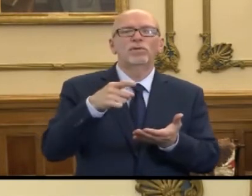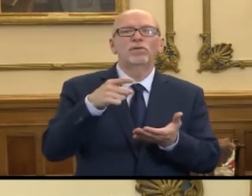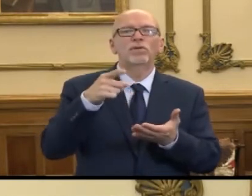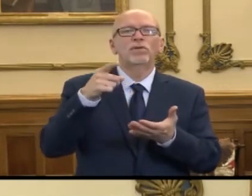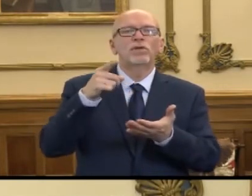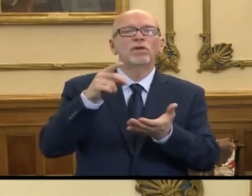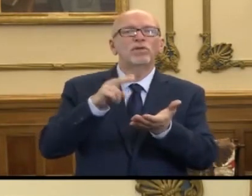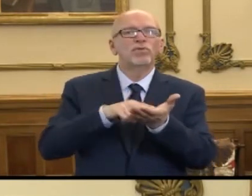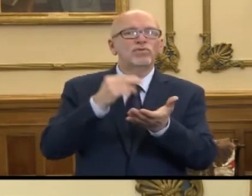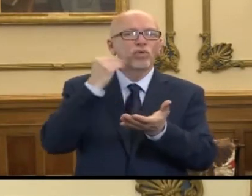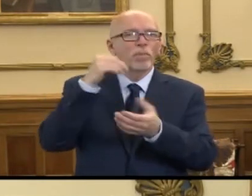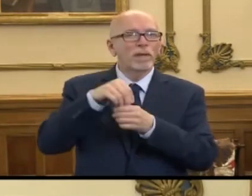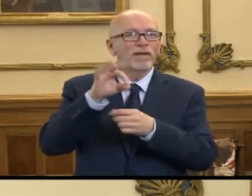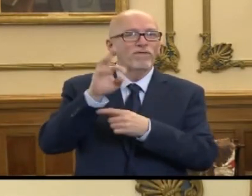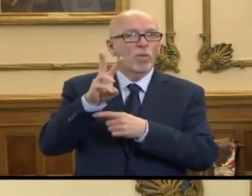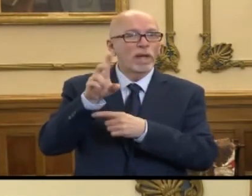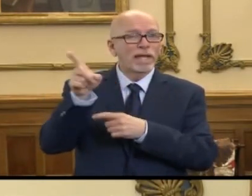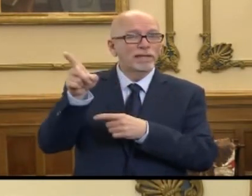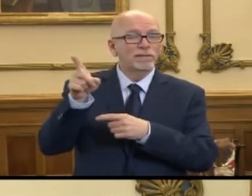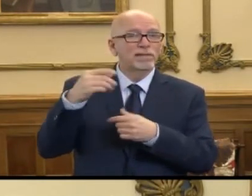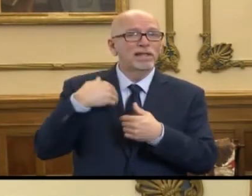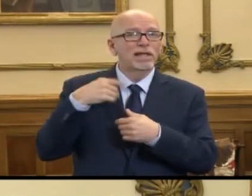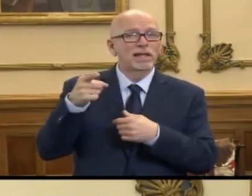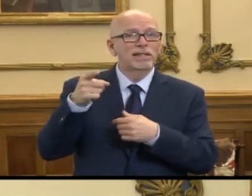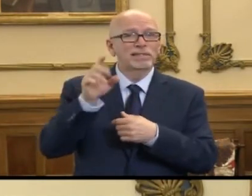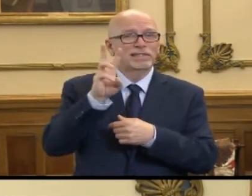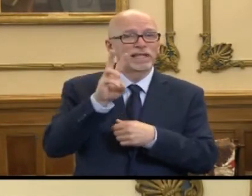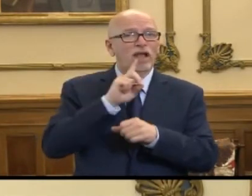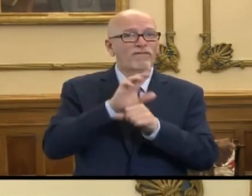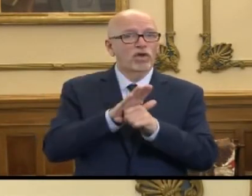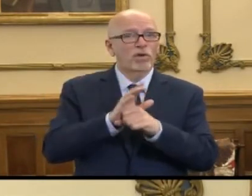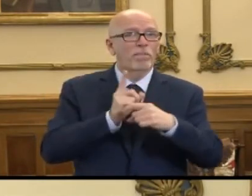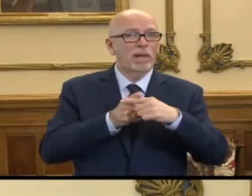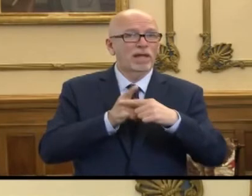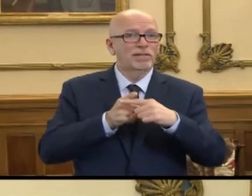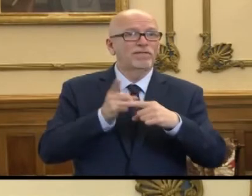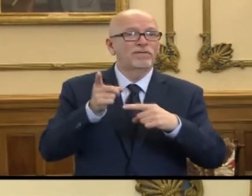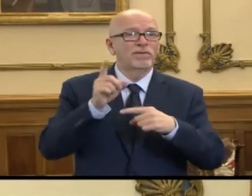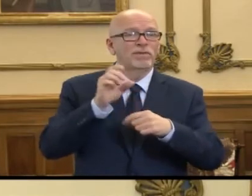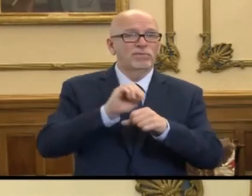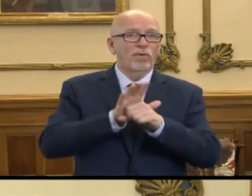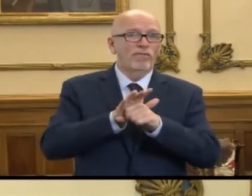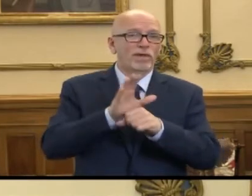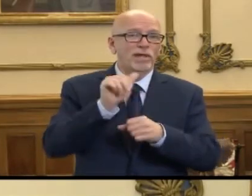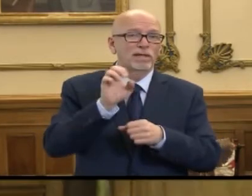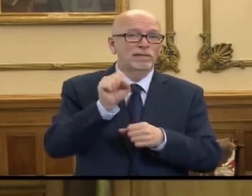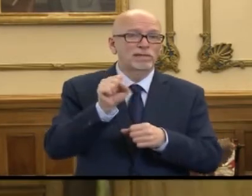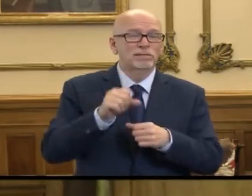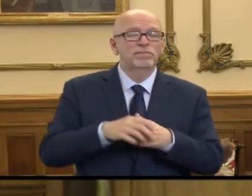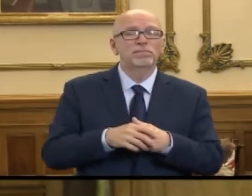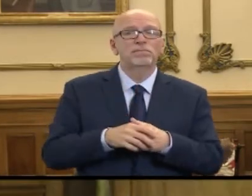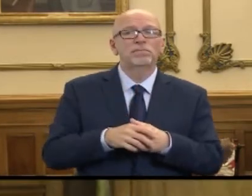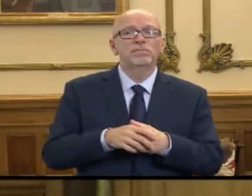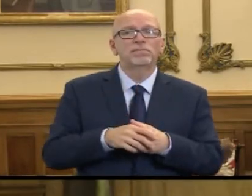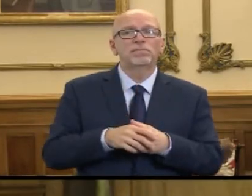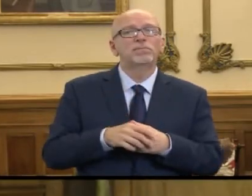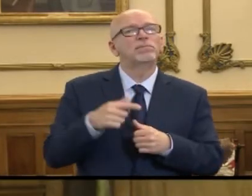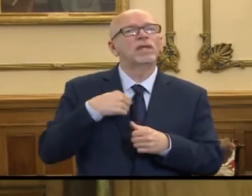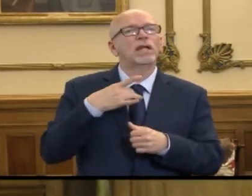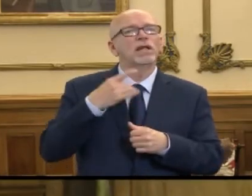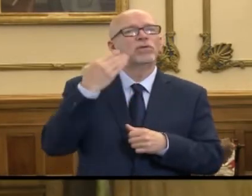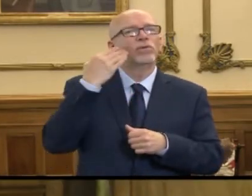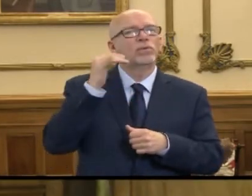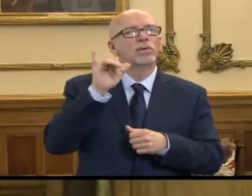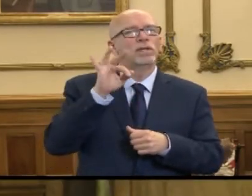Home Facility in Fort Wayne has at least six confirmed positive COVID-19 cases. I'd like to know